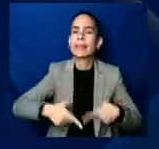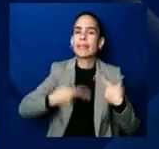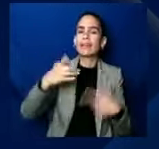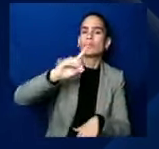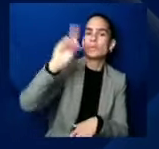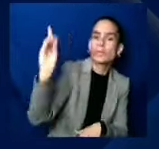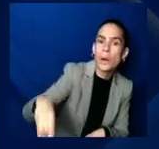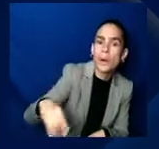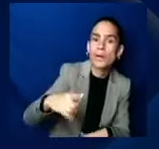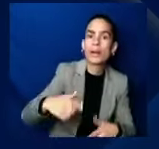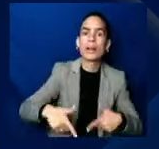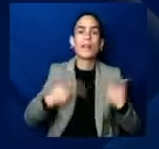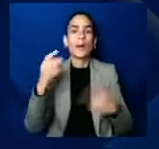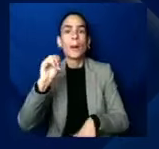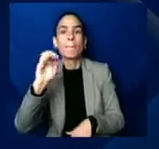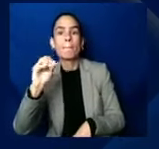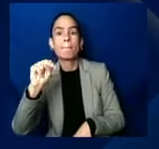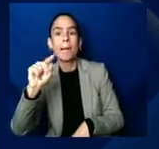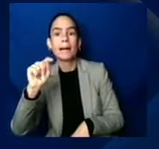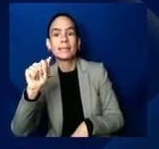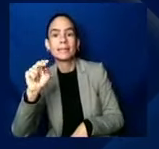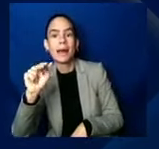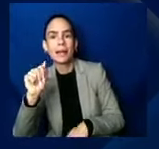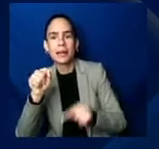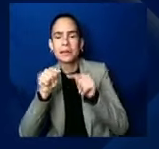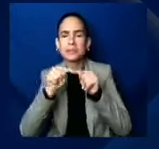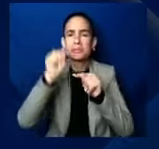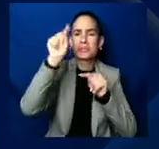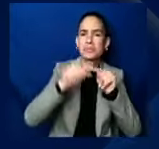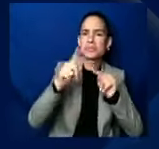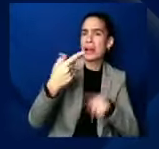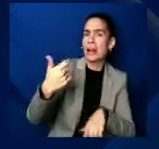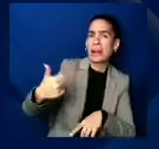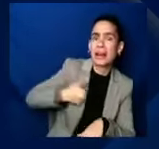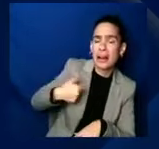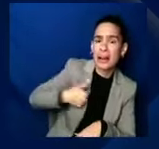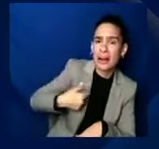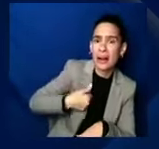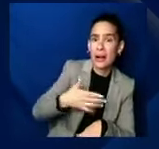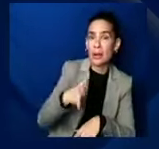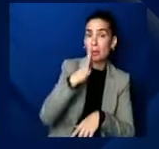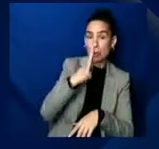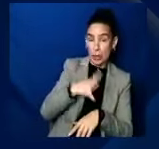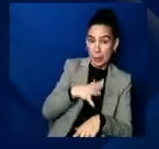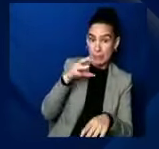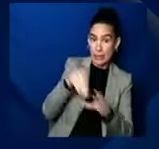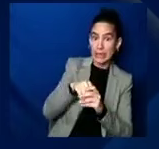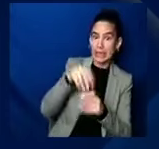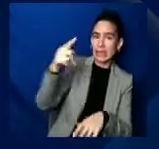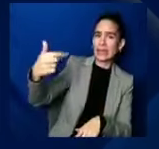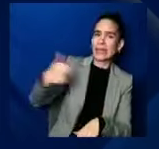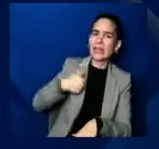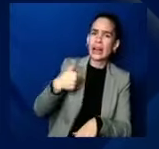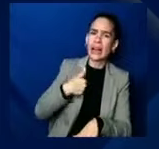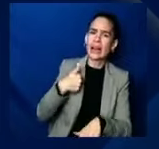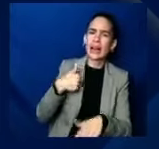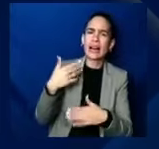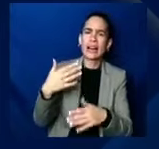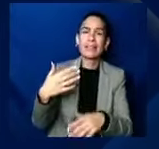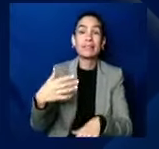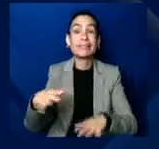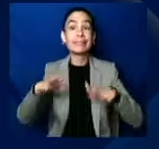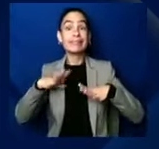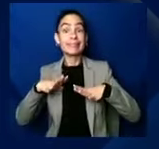up in Canada, women up there have a long family leave. But if you're a single mom, you know,